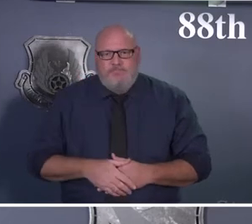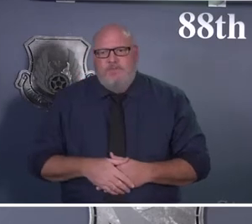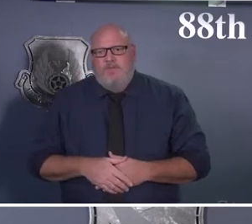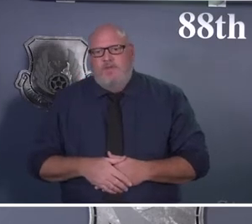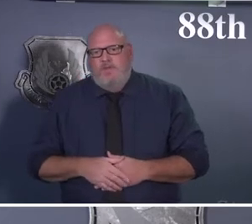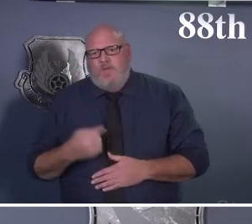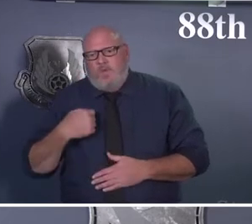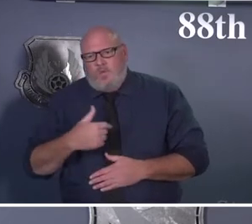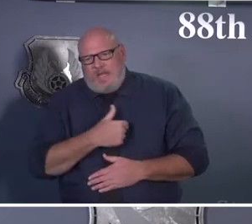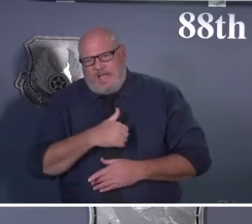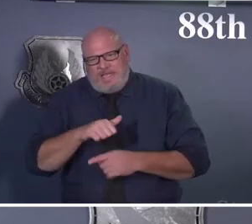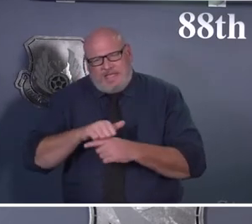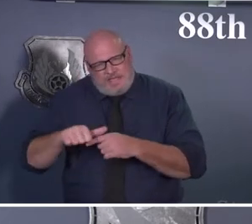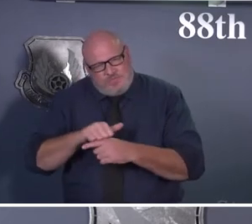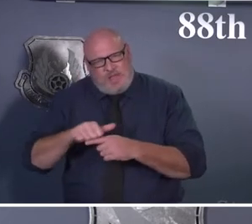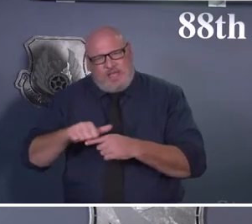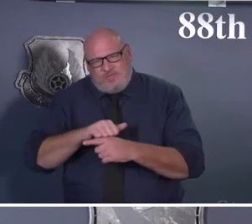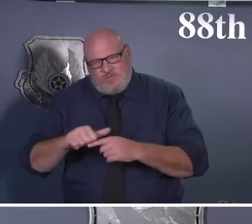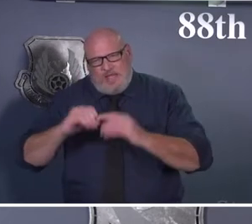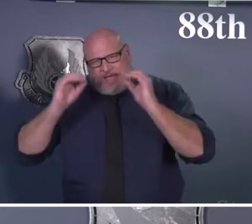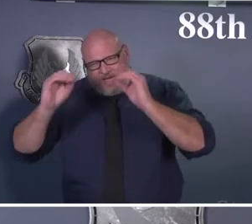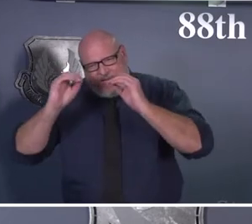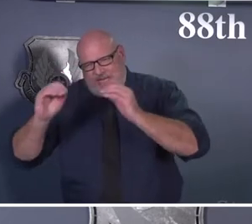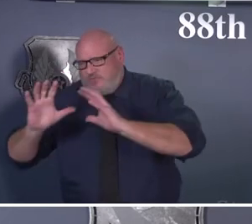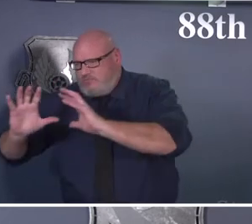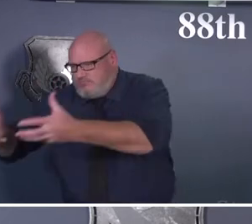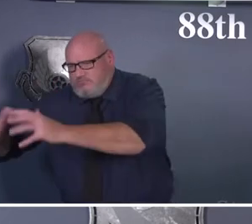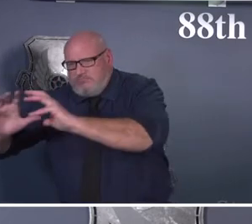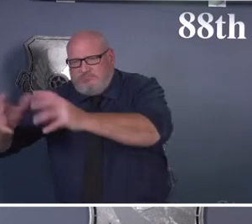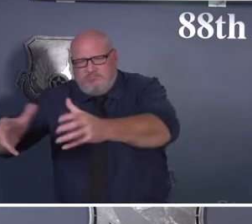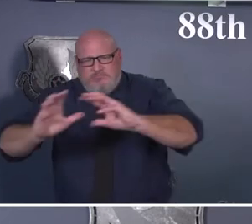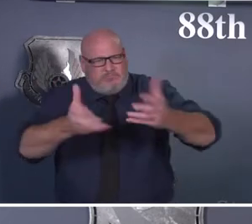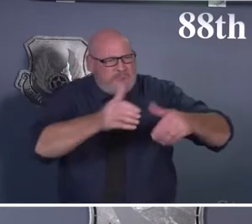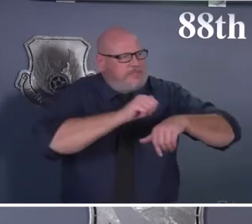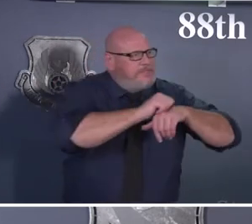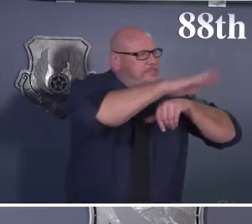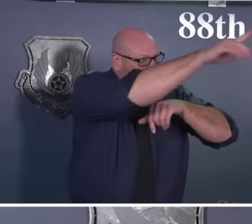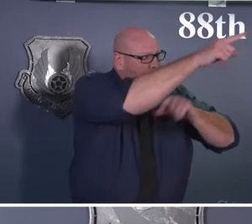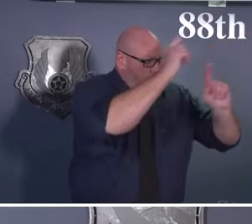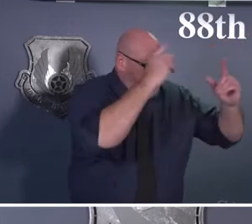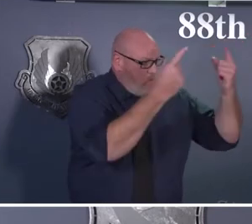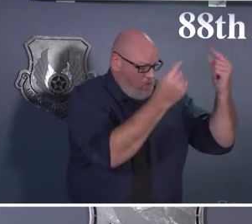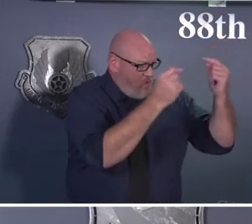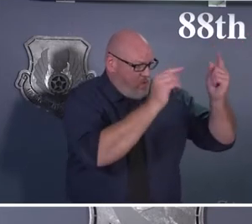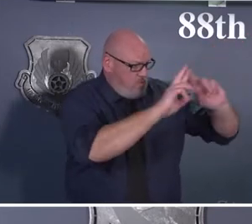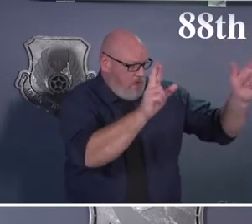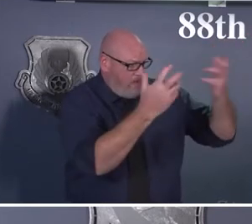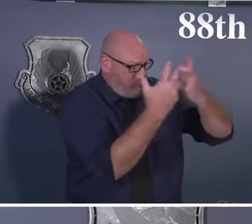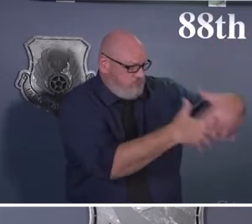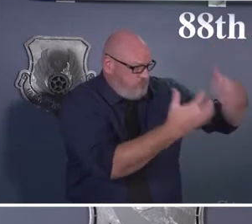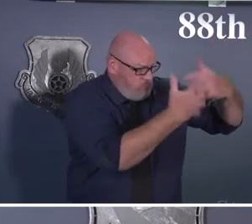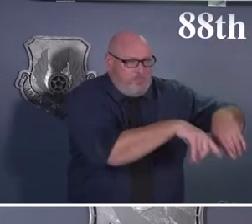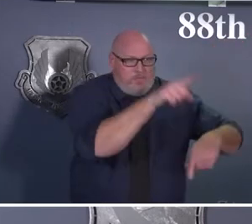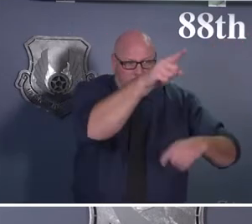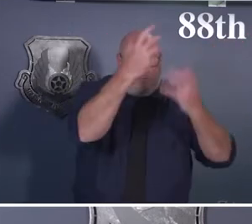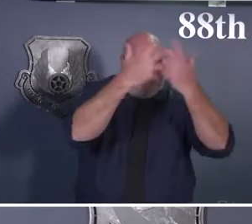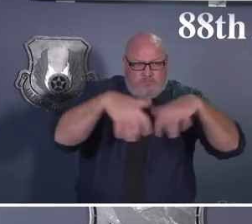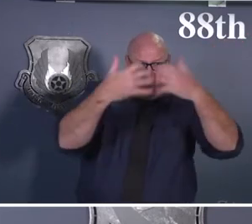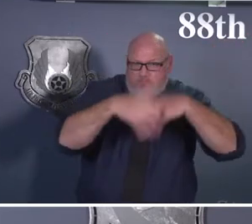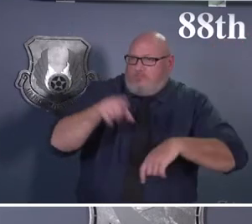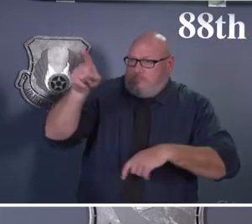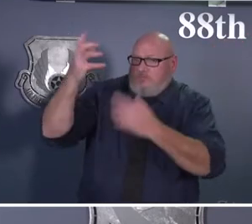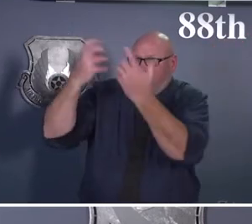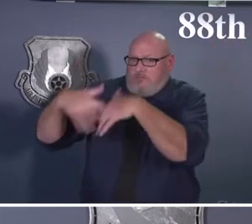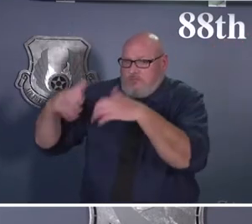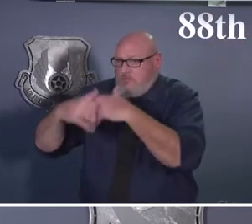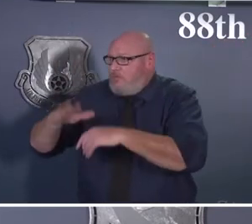supportive operations for any kind of emerging situation that may be upon us. Again, as we anticipate that we may deploy